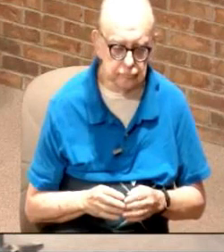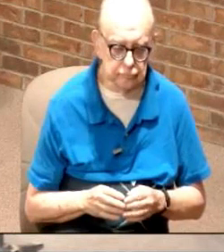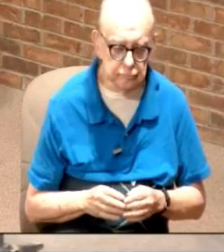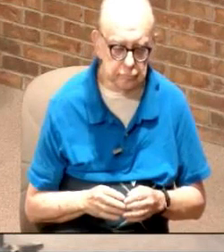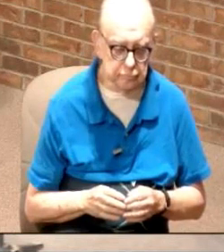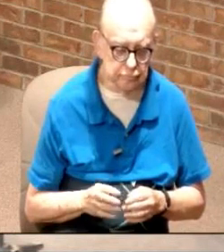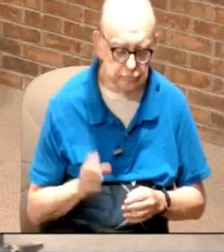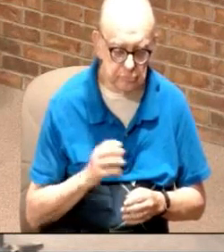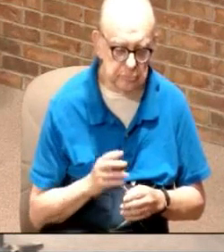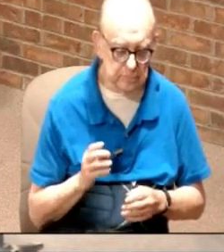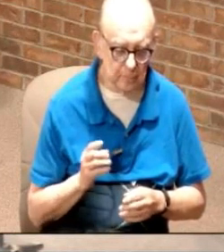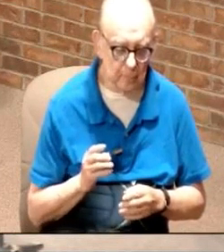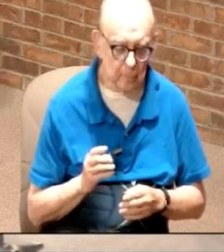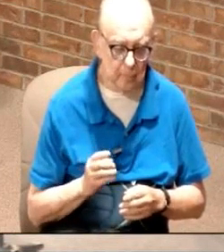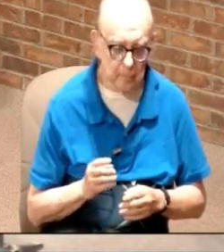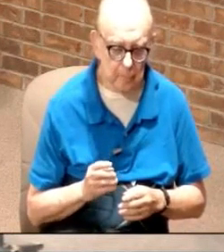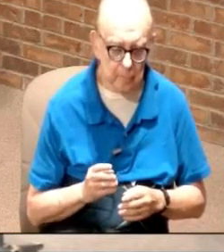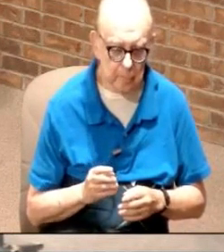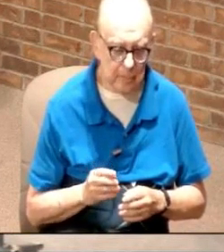other than poop.